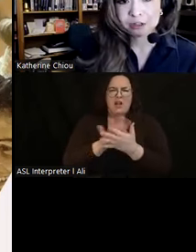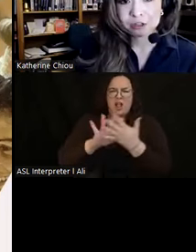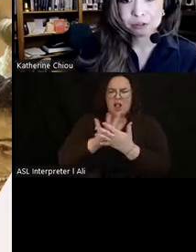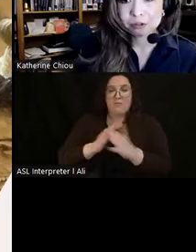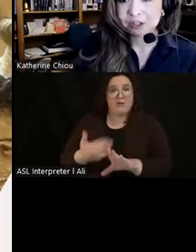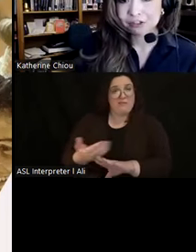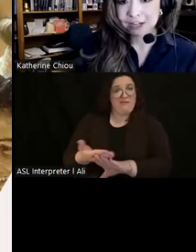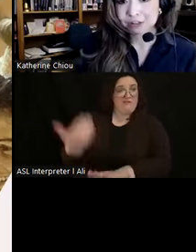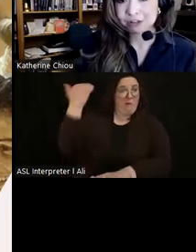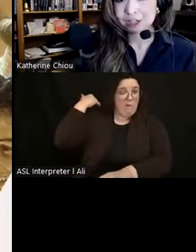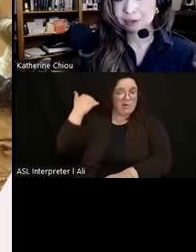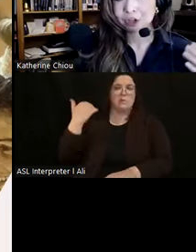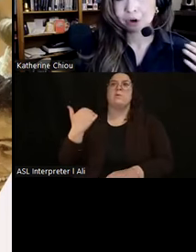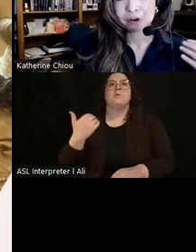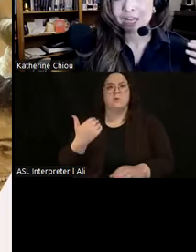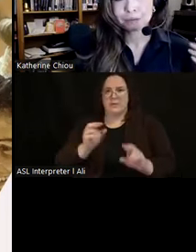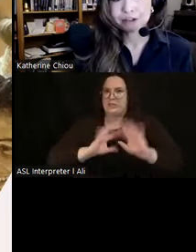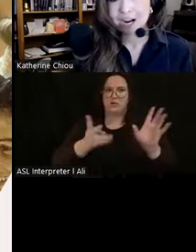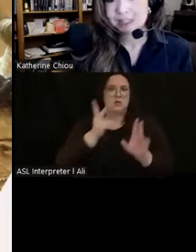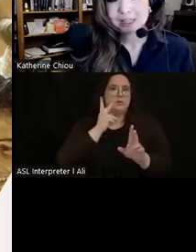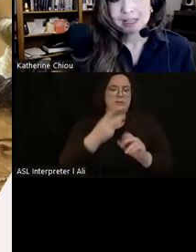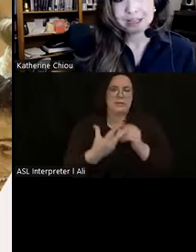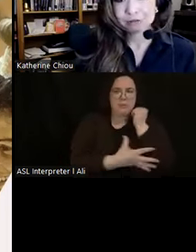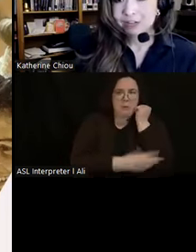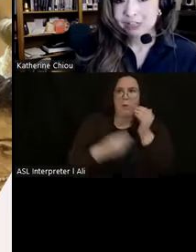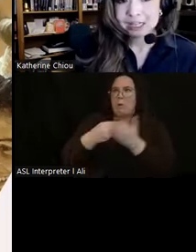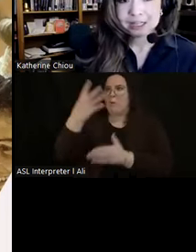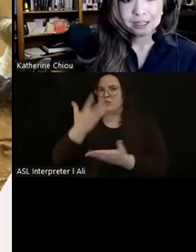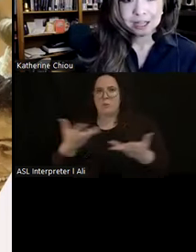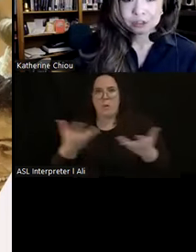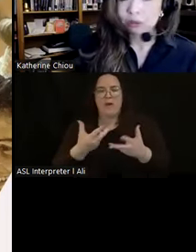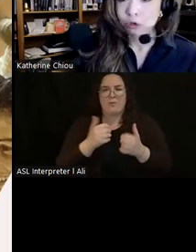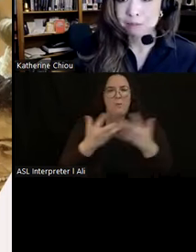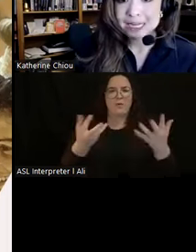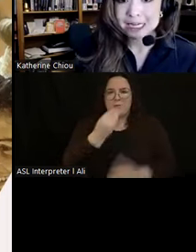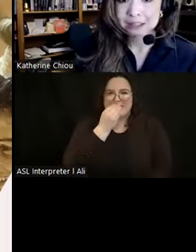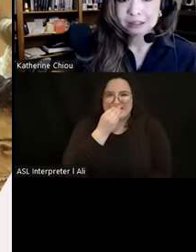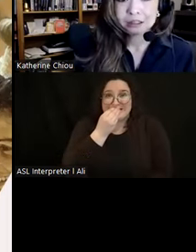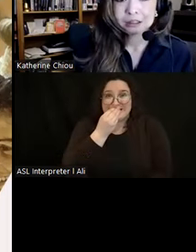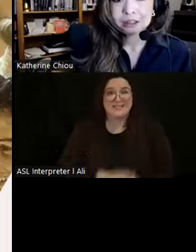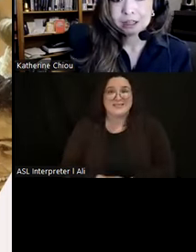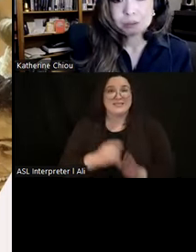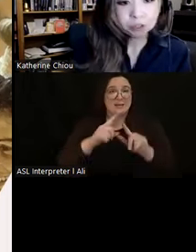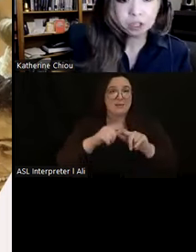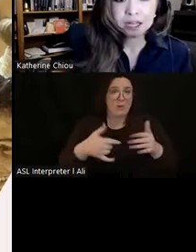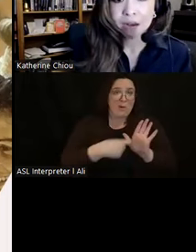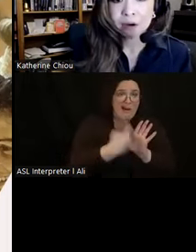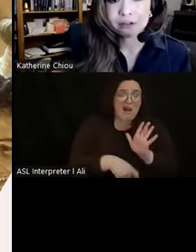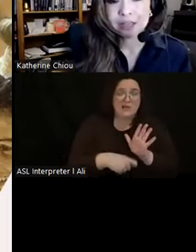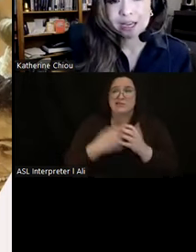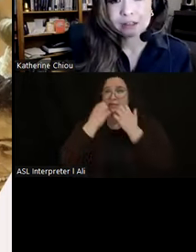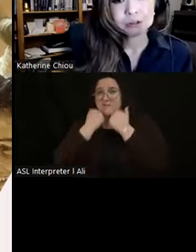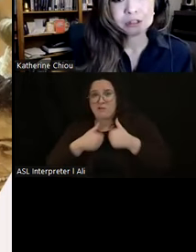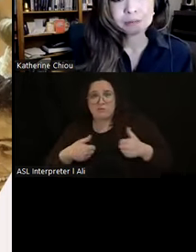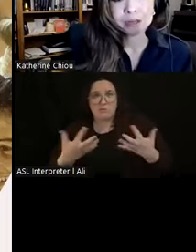marker due to such factors that we know of as price, as rarity, as cultural meaning. It's worth noting, however,